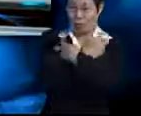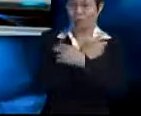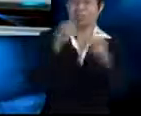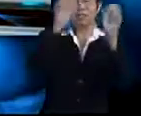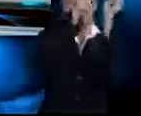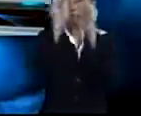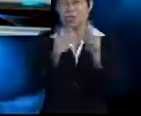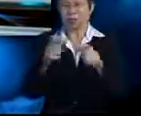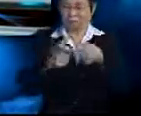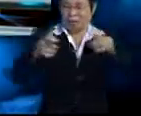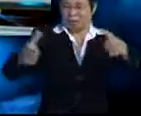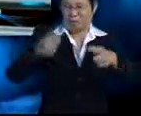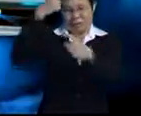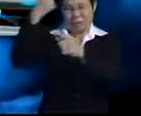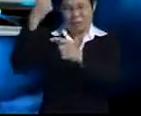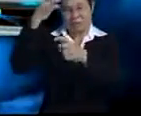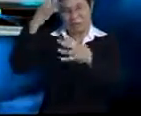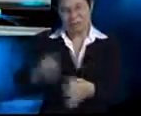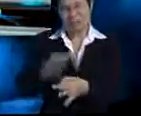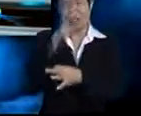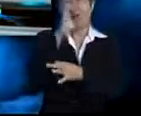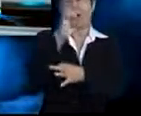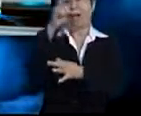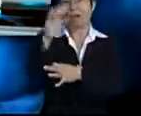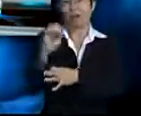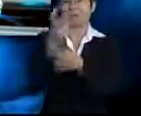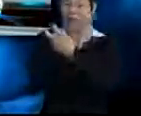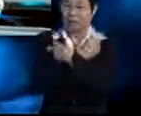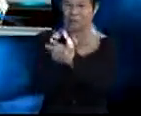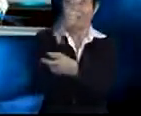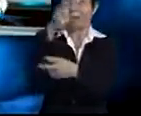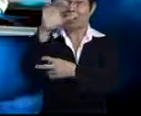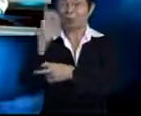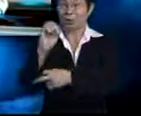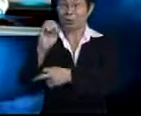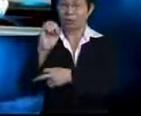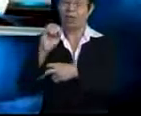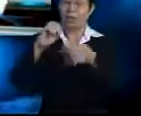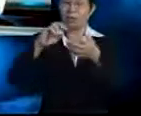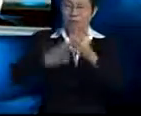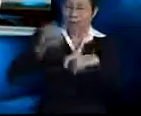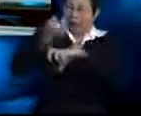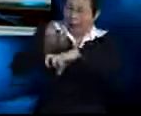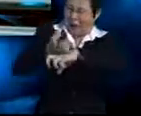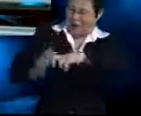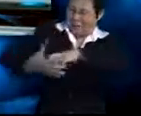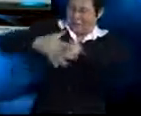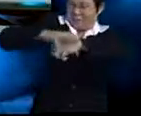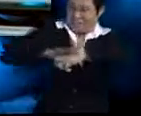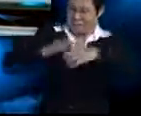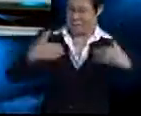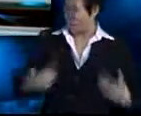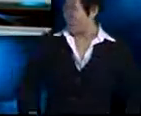is determined by the exoskeleton. Exoskeleton is the hard material that covers their body.